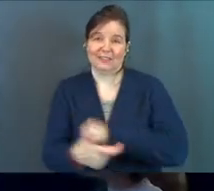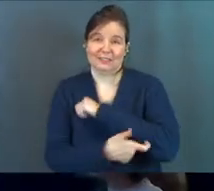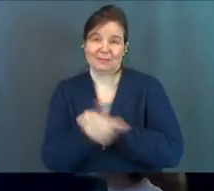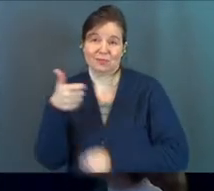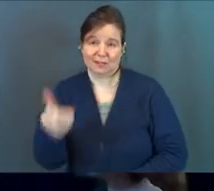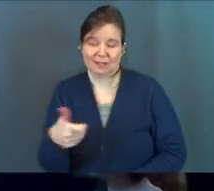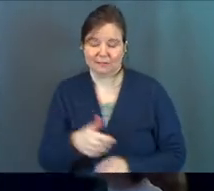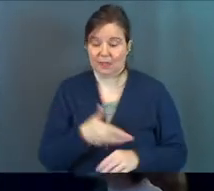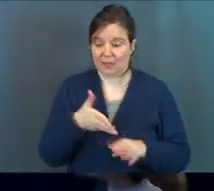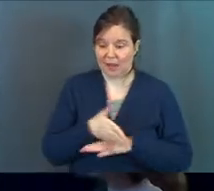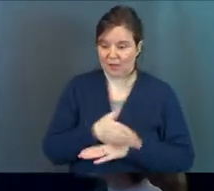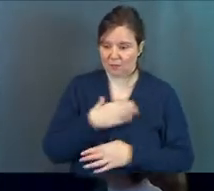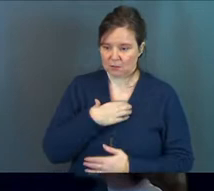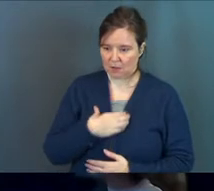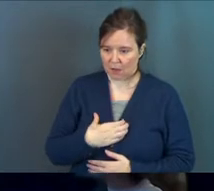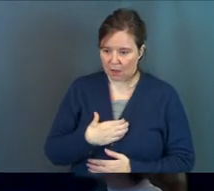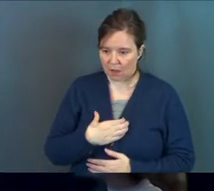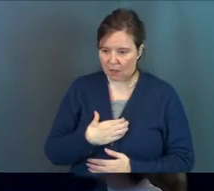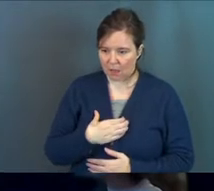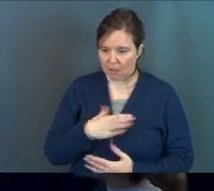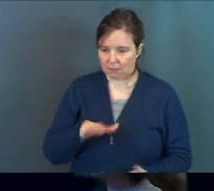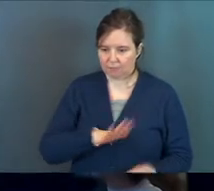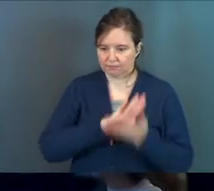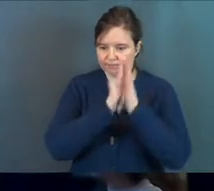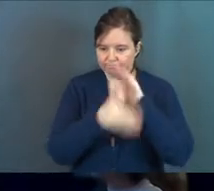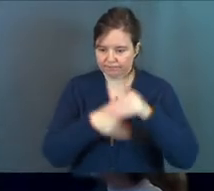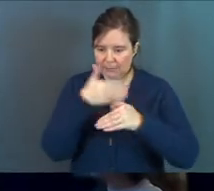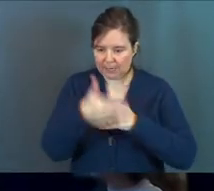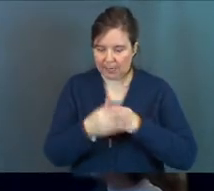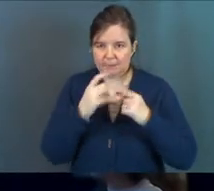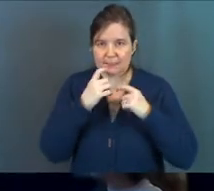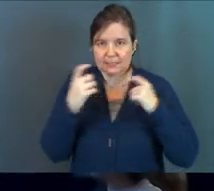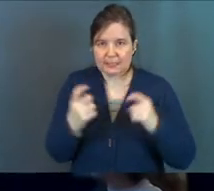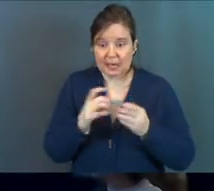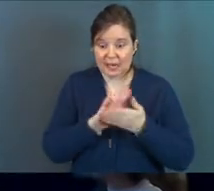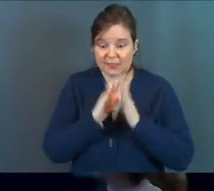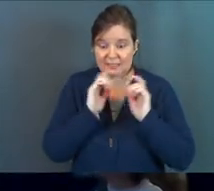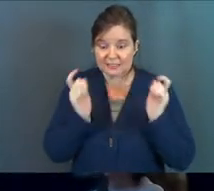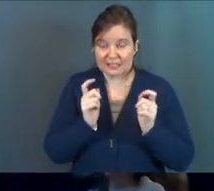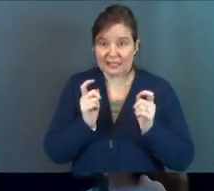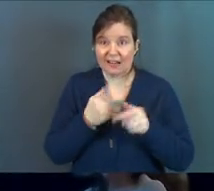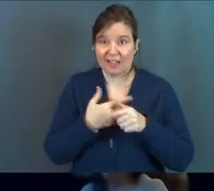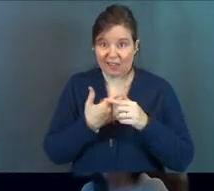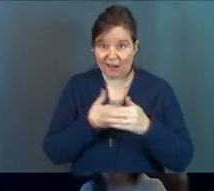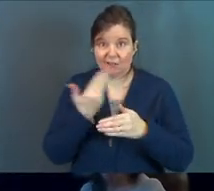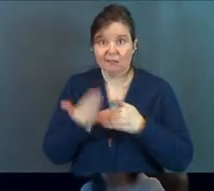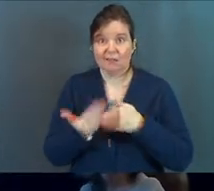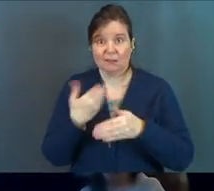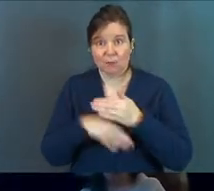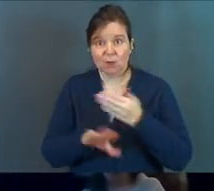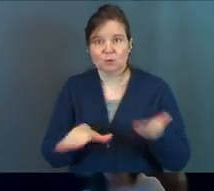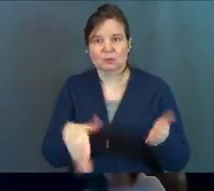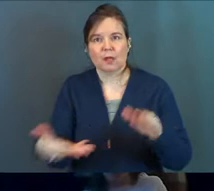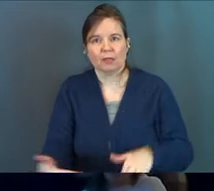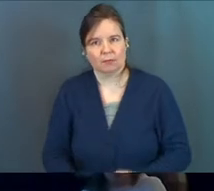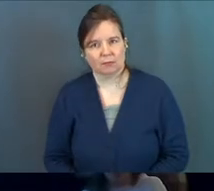after desire is conceived, it gives birth to sin. And sin, when it is full grown, it gives birth to death.